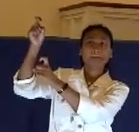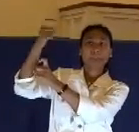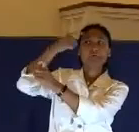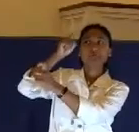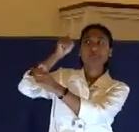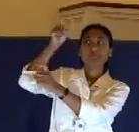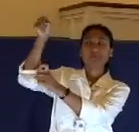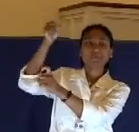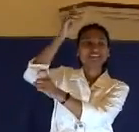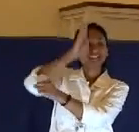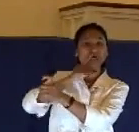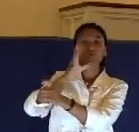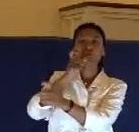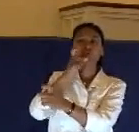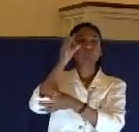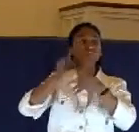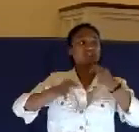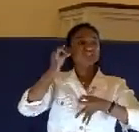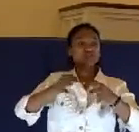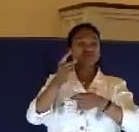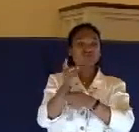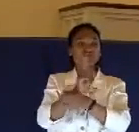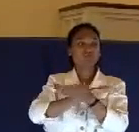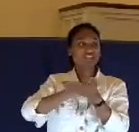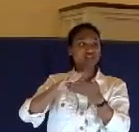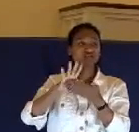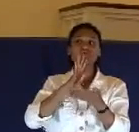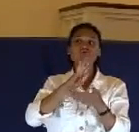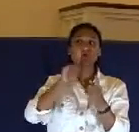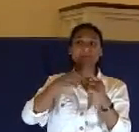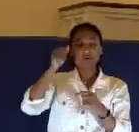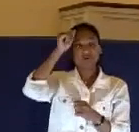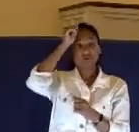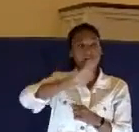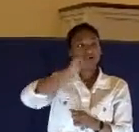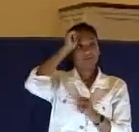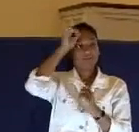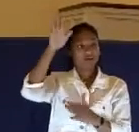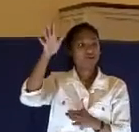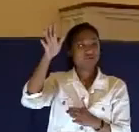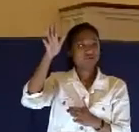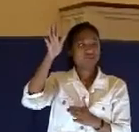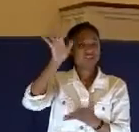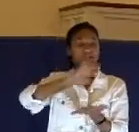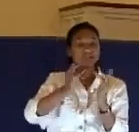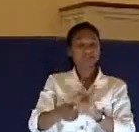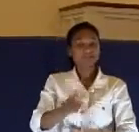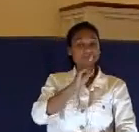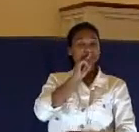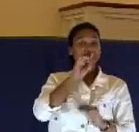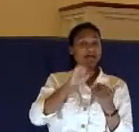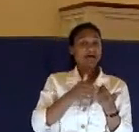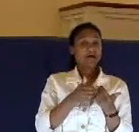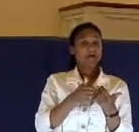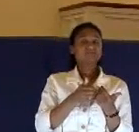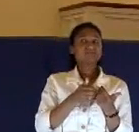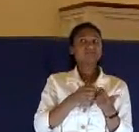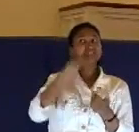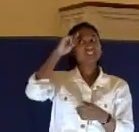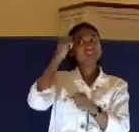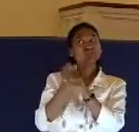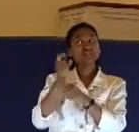This is talking about God the Father. You know why Jesus could do this? Because he trusted his Father.